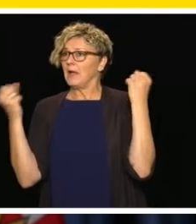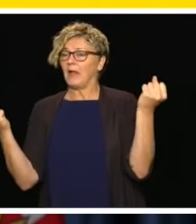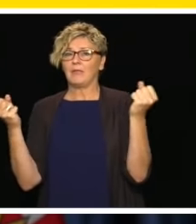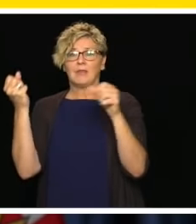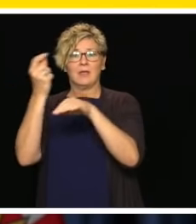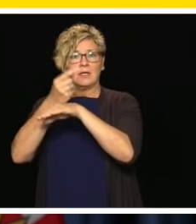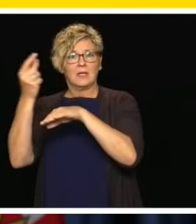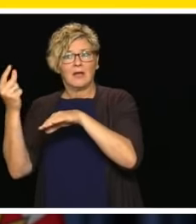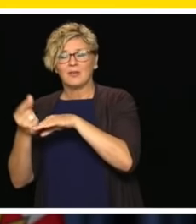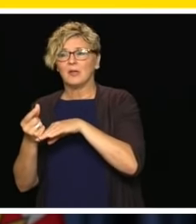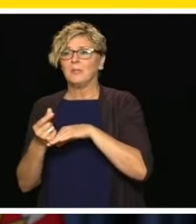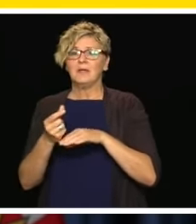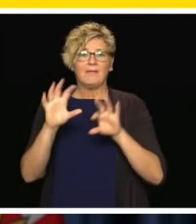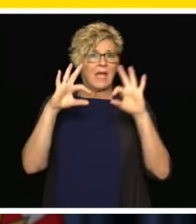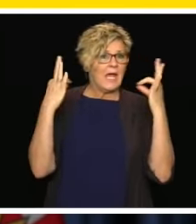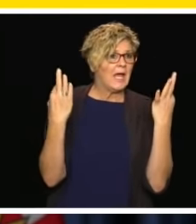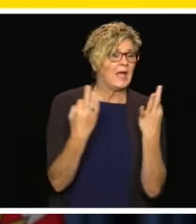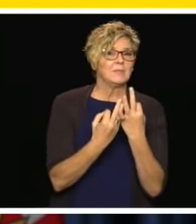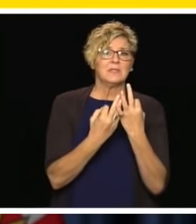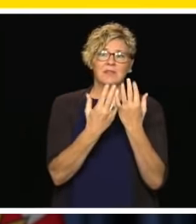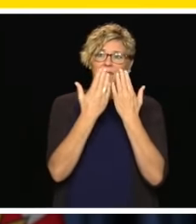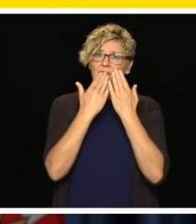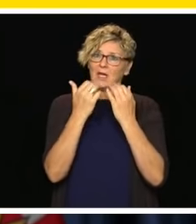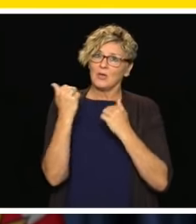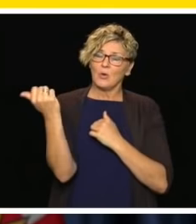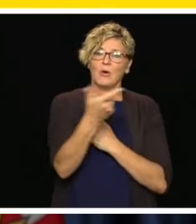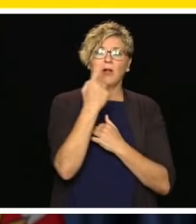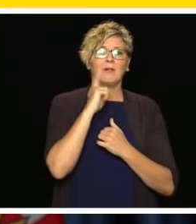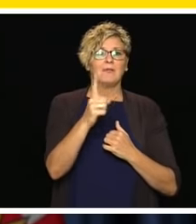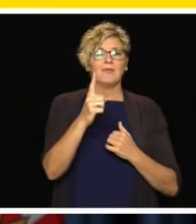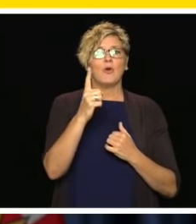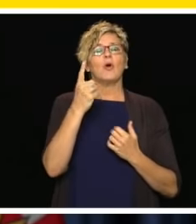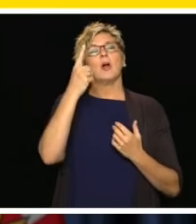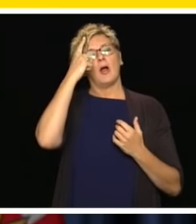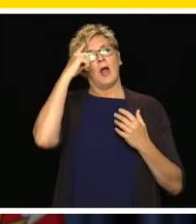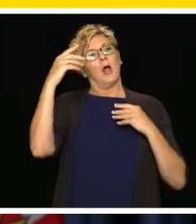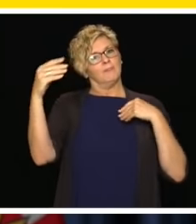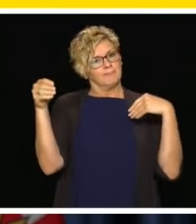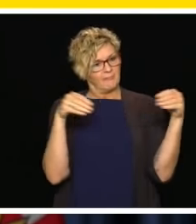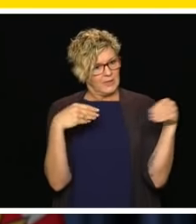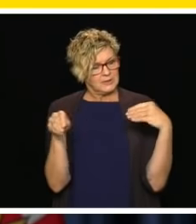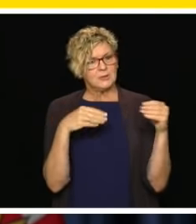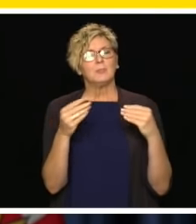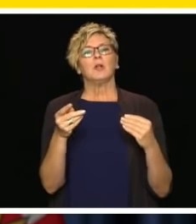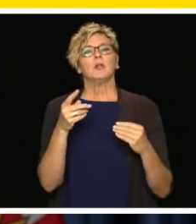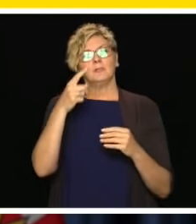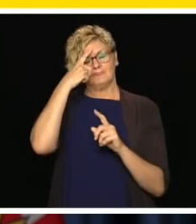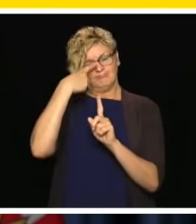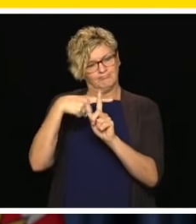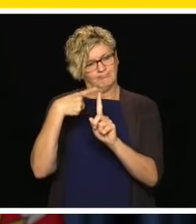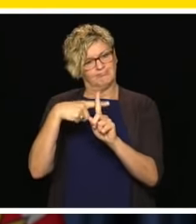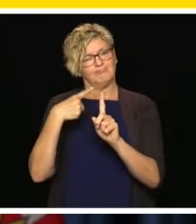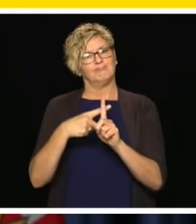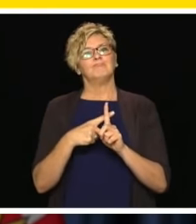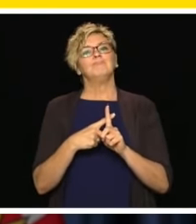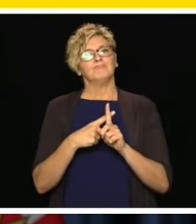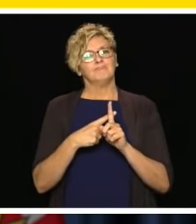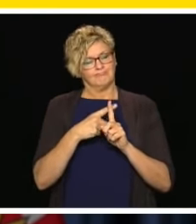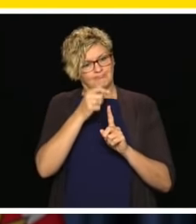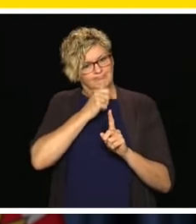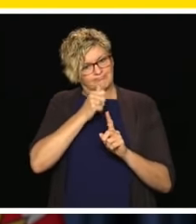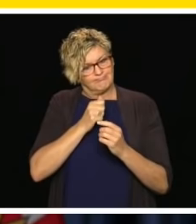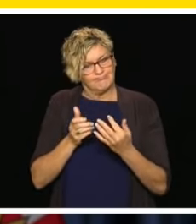I would like to thank everyone for your continued flexibility and patience as we work through this next step. The BC way